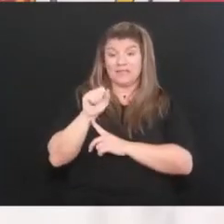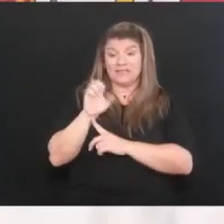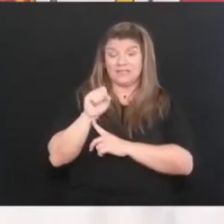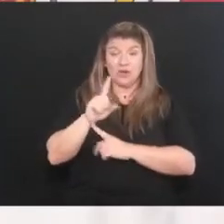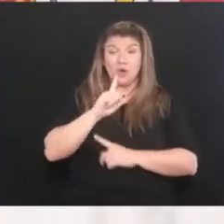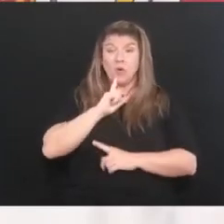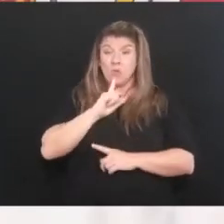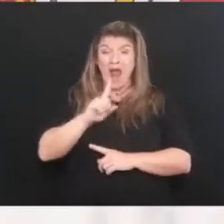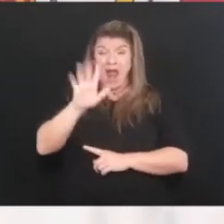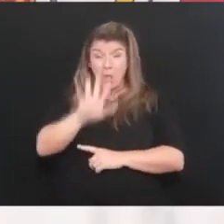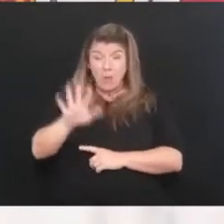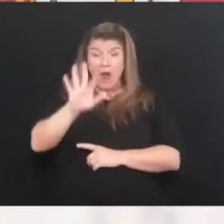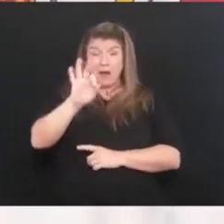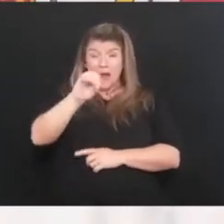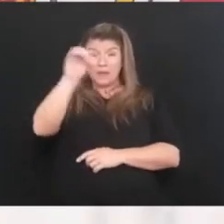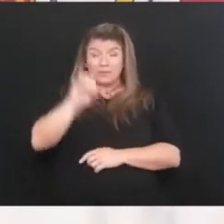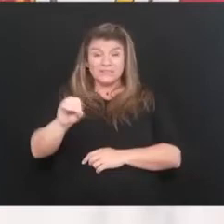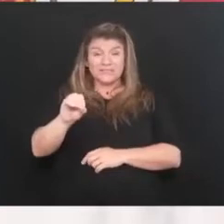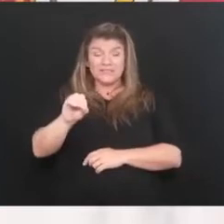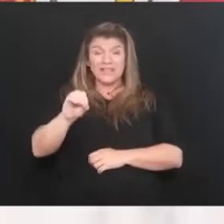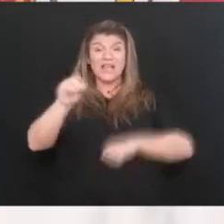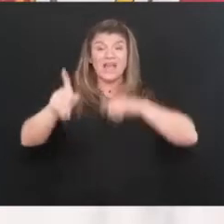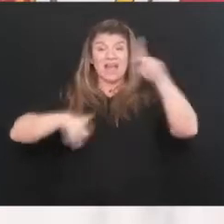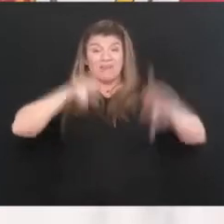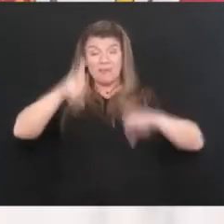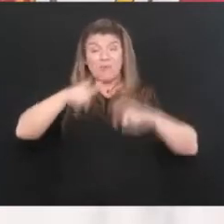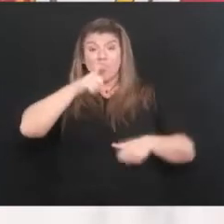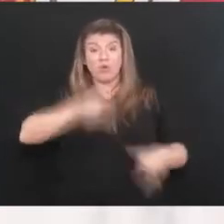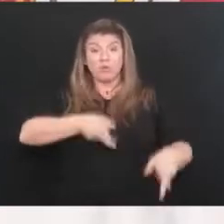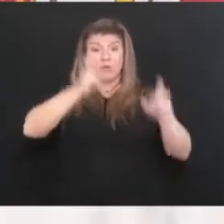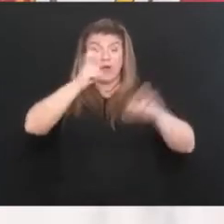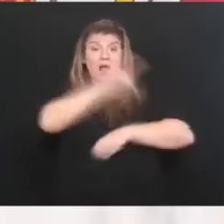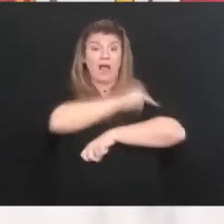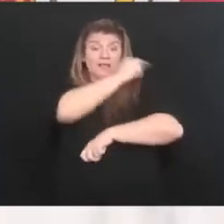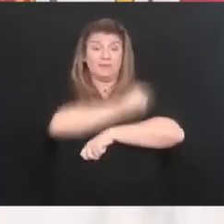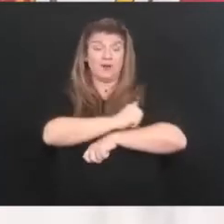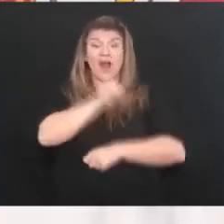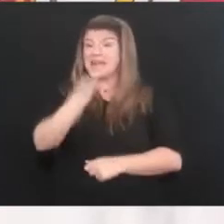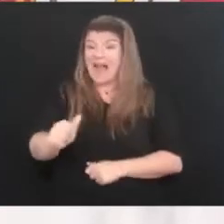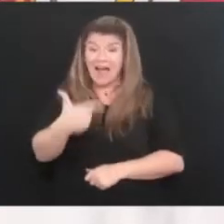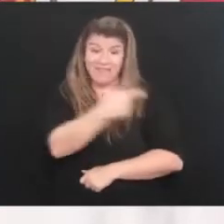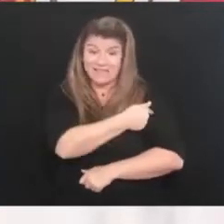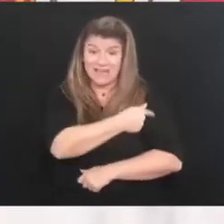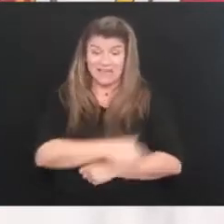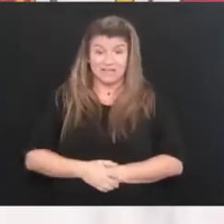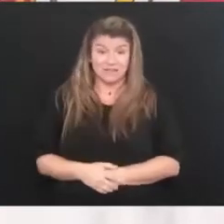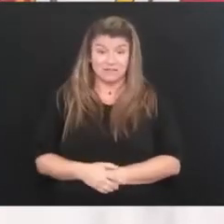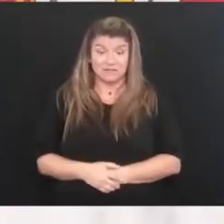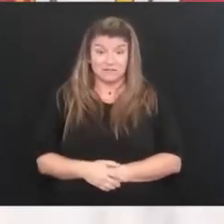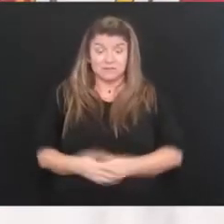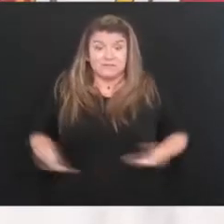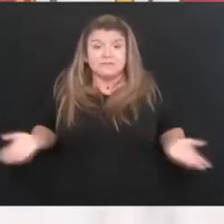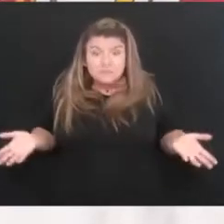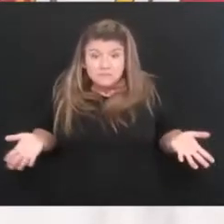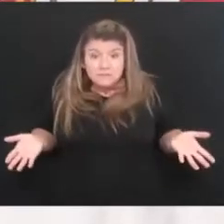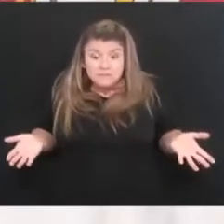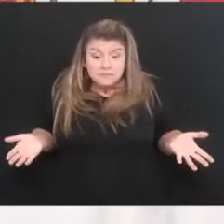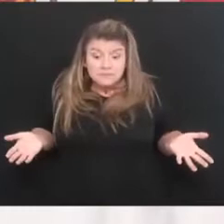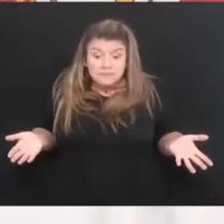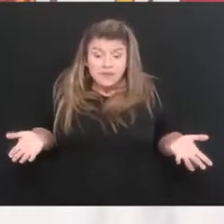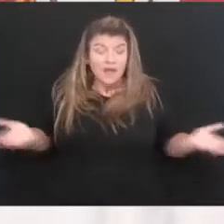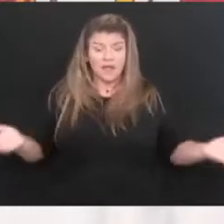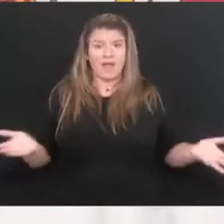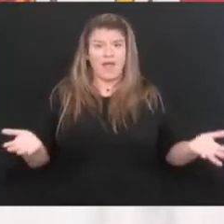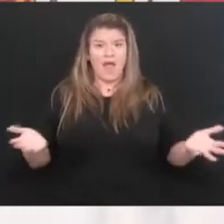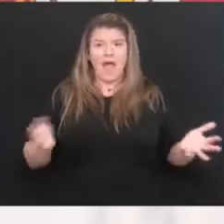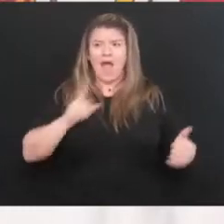90 percent of our cases of people that are hospitalized or unvaccinated, for God's sakes of living, how